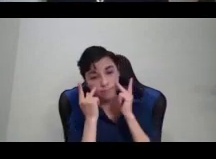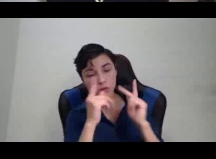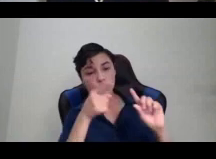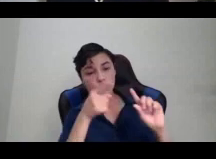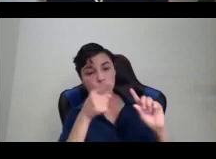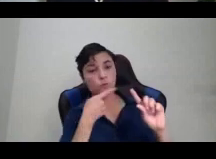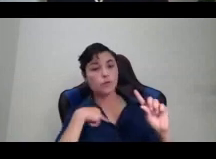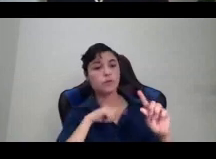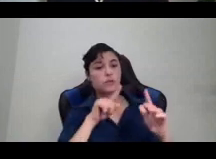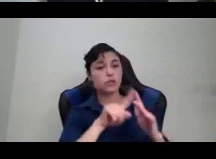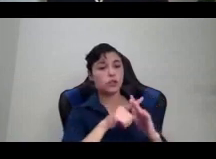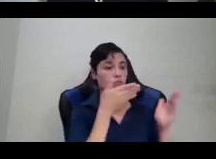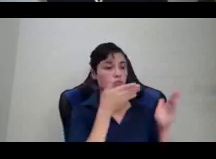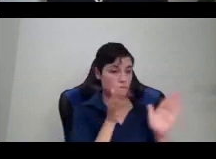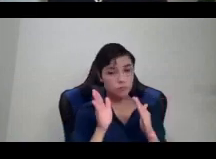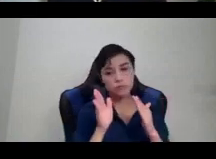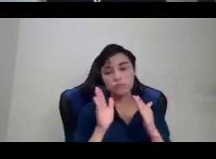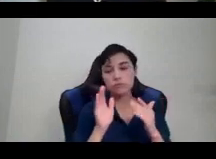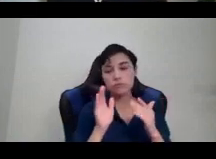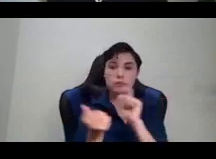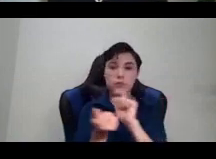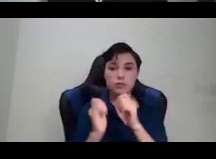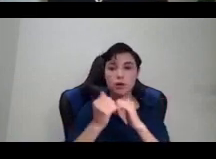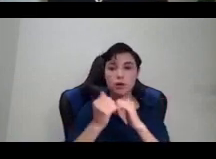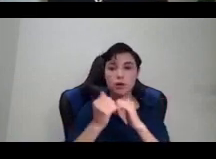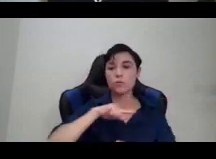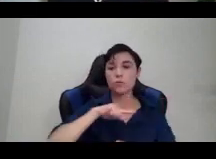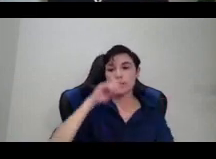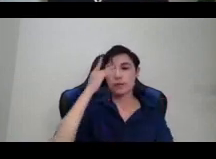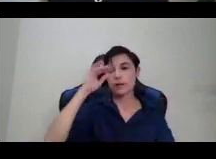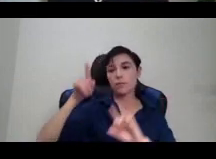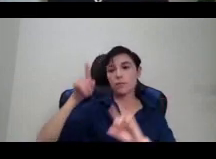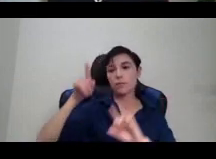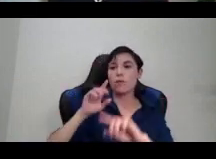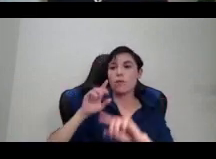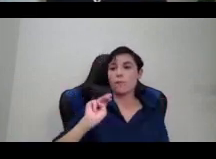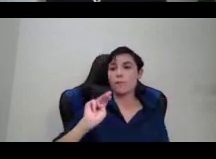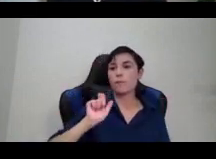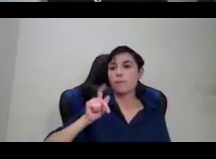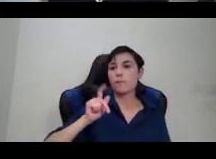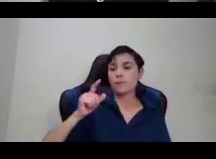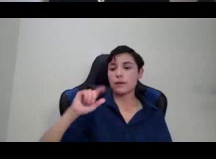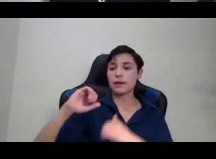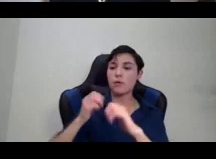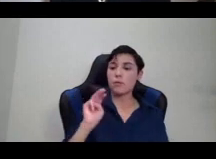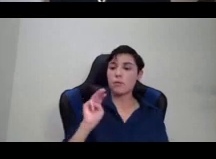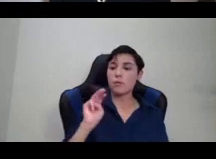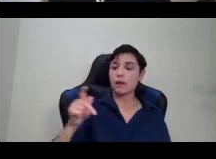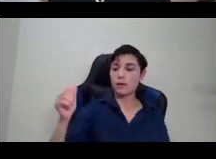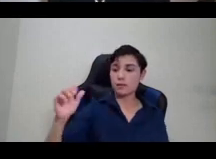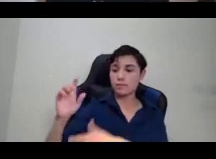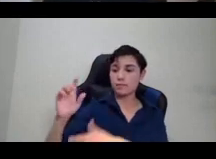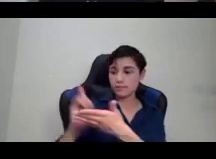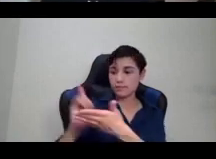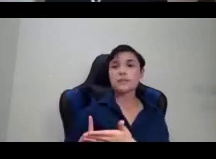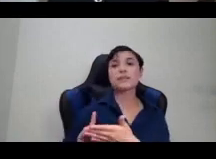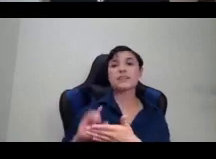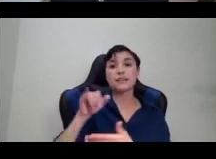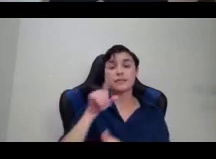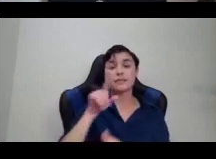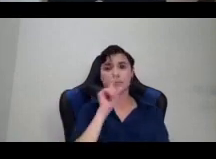is a history of interconnection between indigenous peoples and Pacific Islanders across the Pacific.